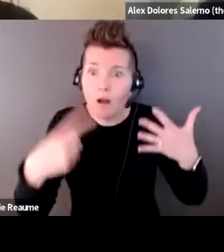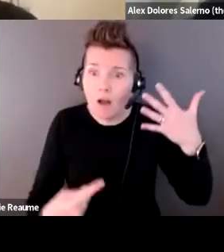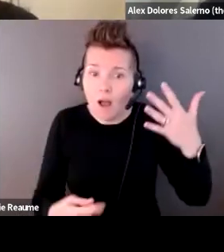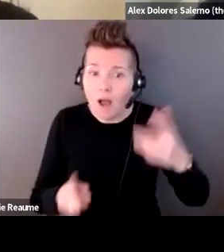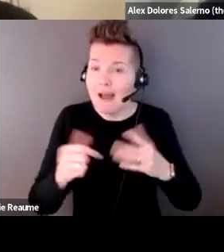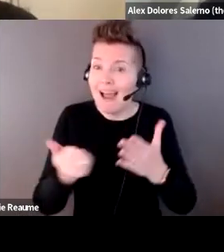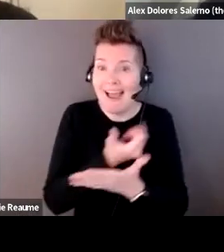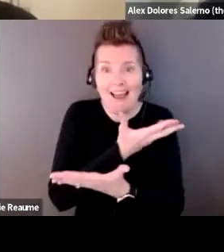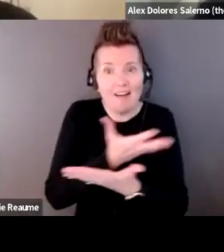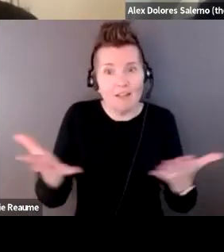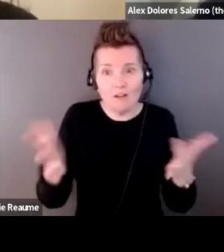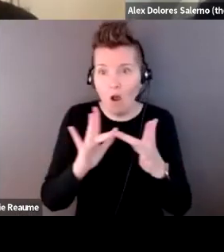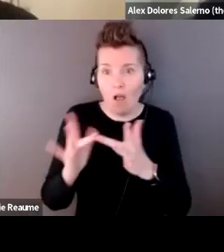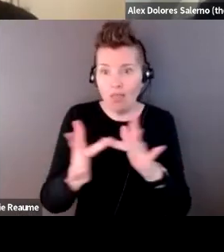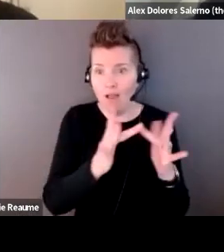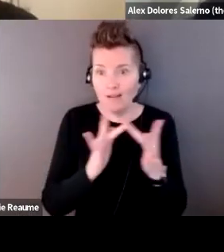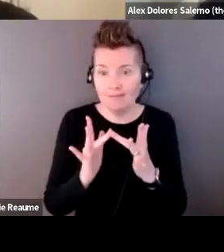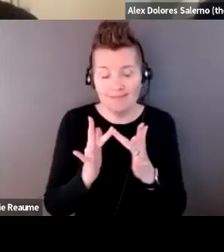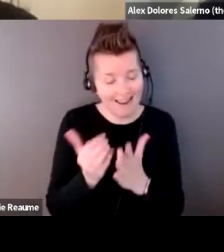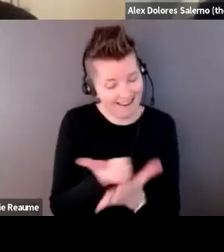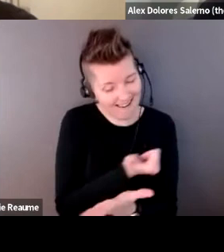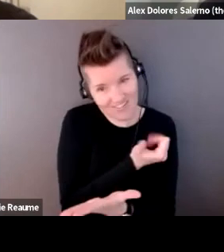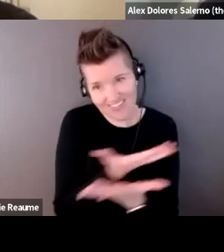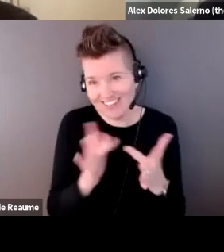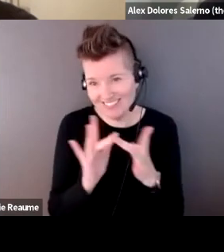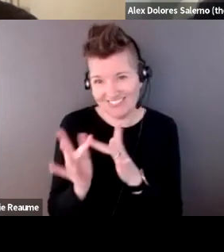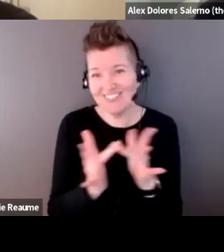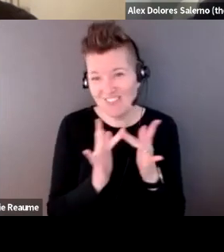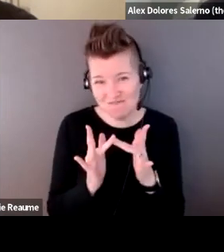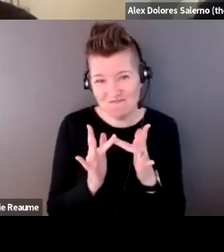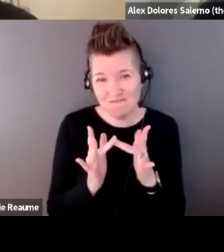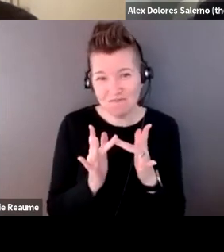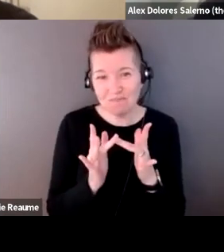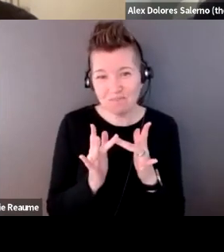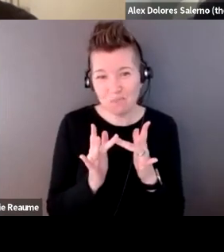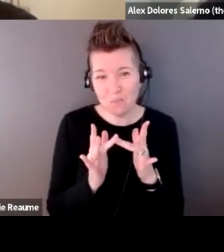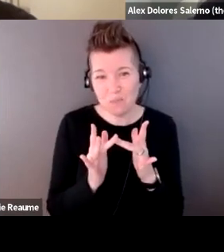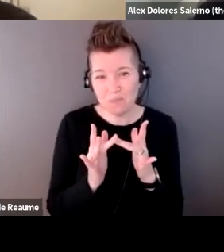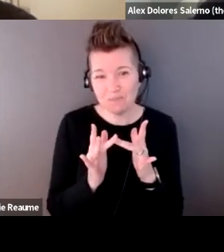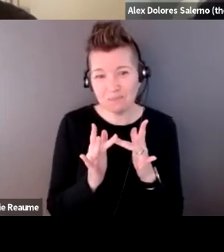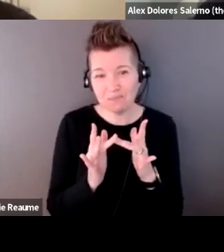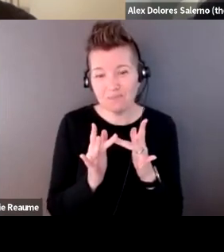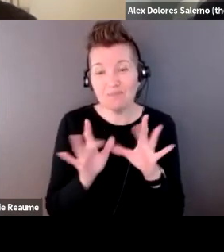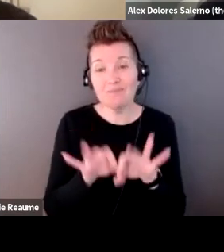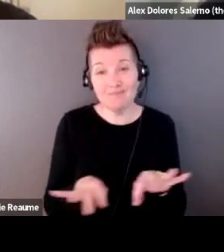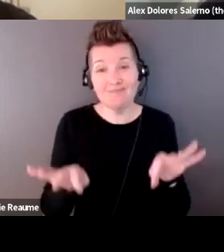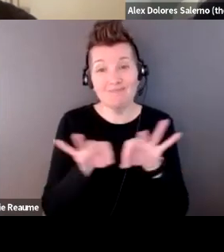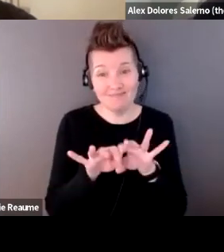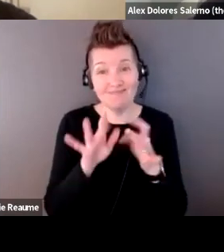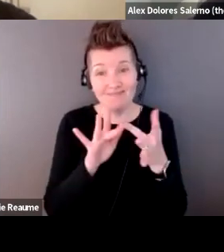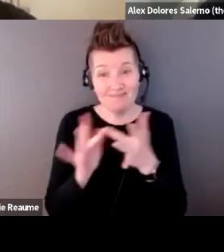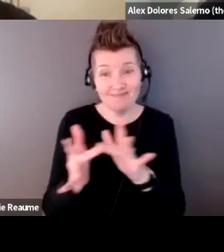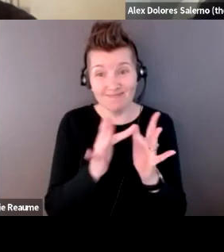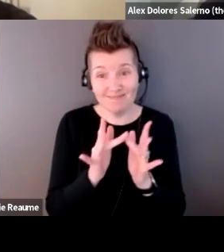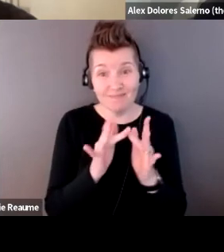which is very, a very important aspect to, I think, understanding COVID and disability